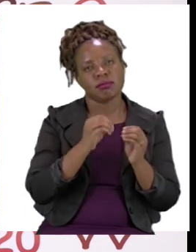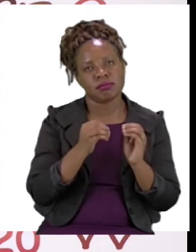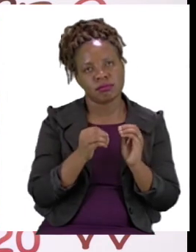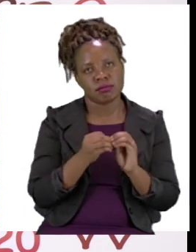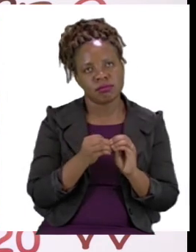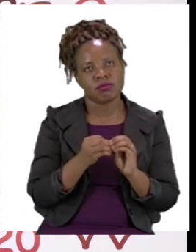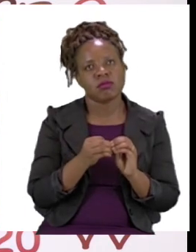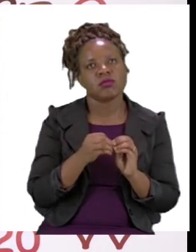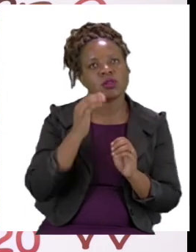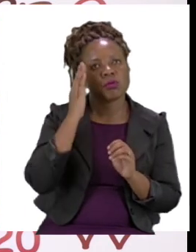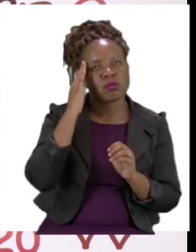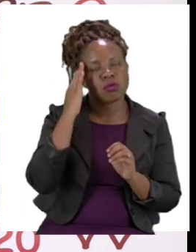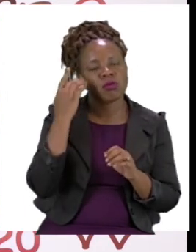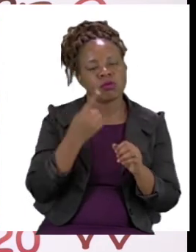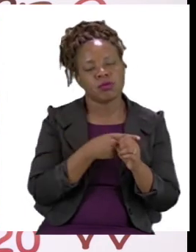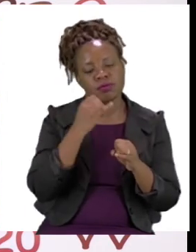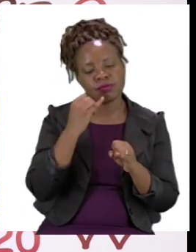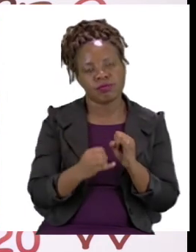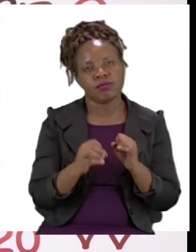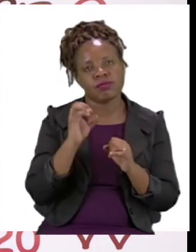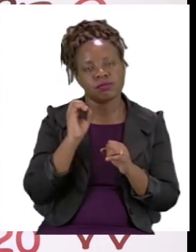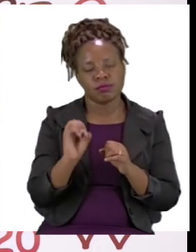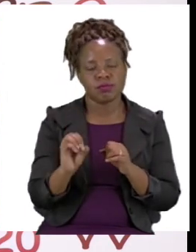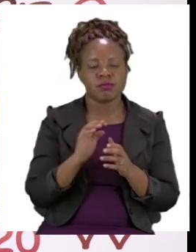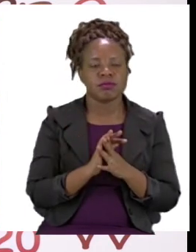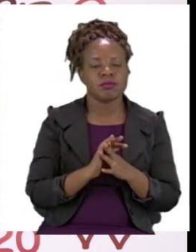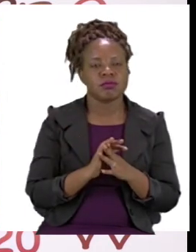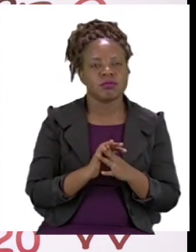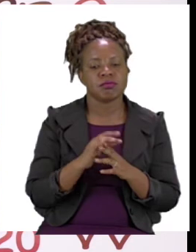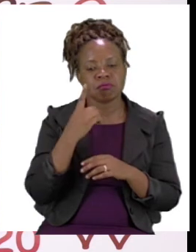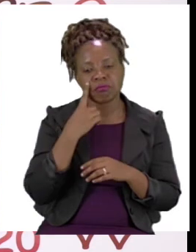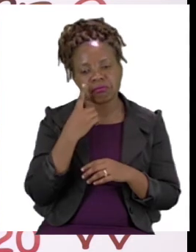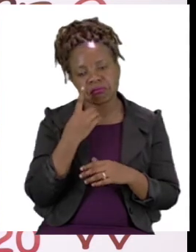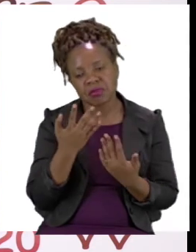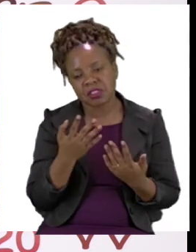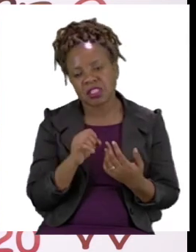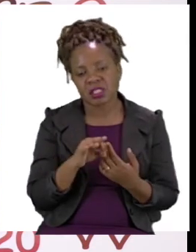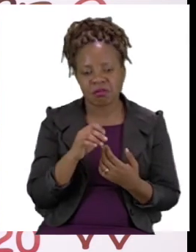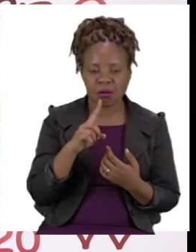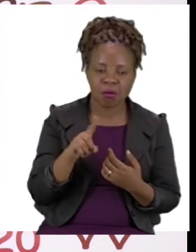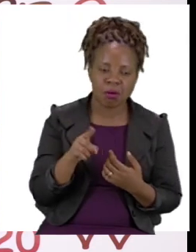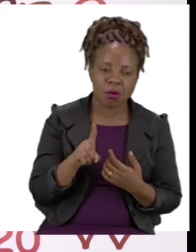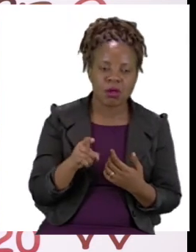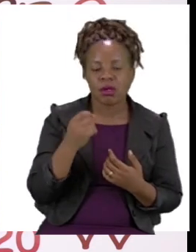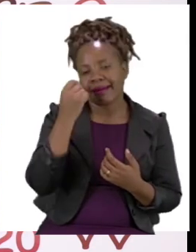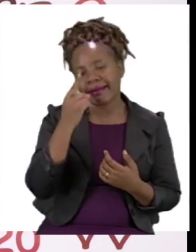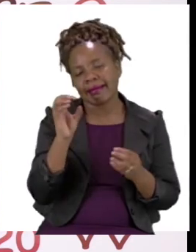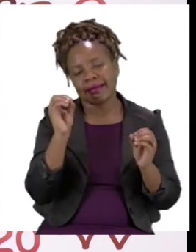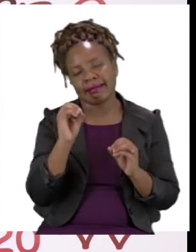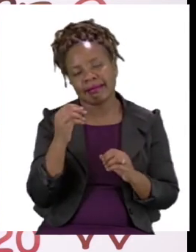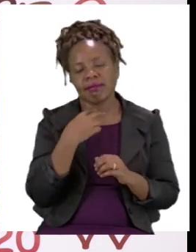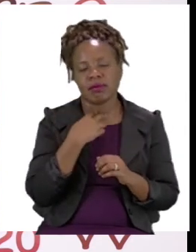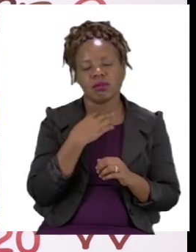answer. Remember to take your time and you can always check or if you didn't understand it's okay to